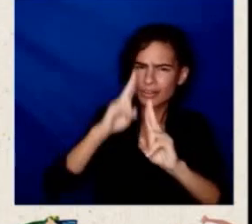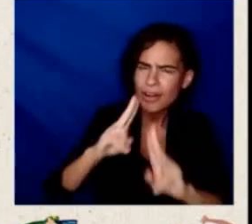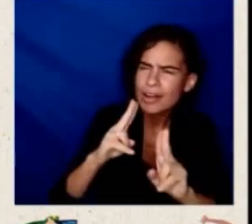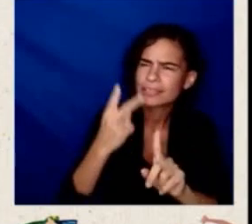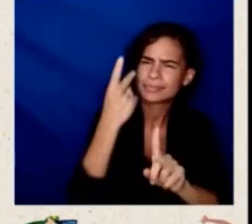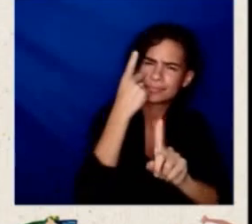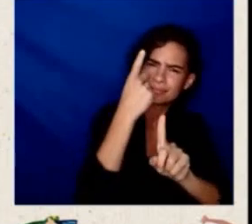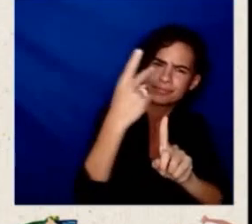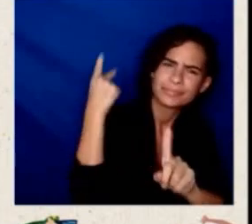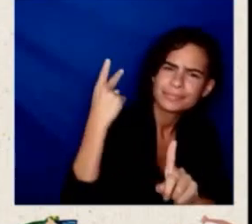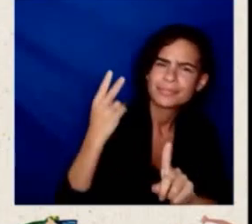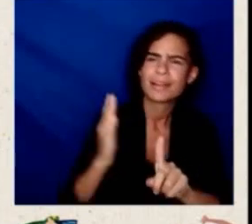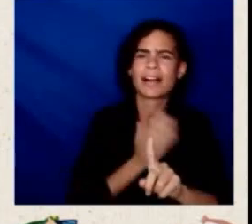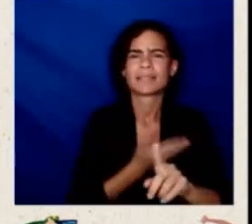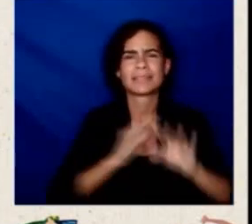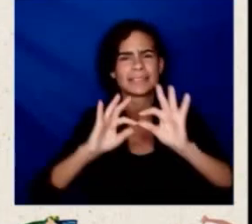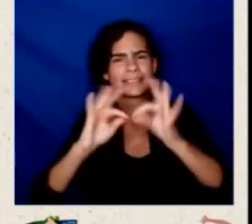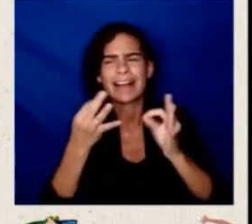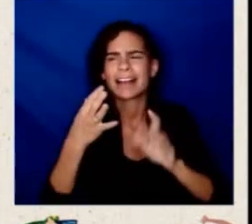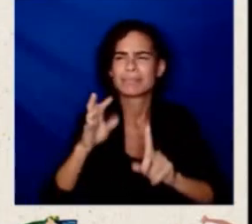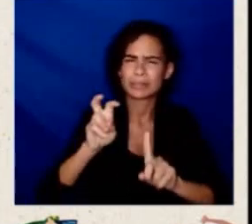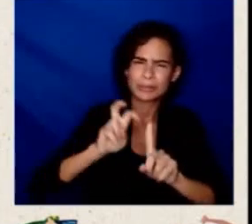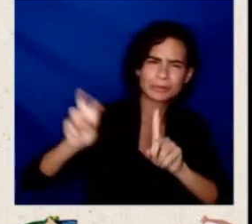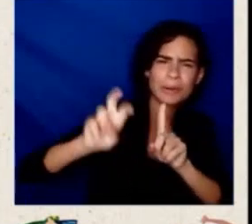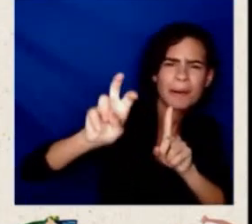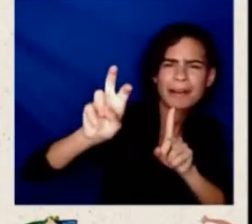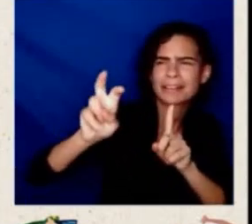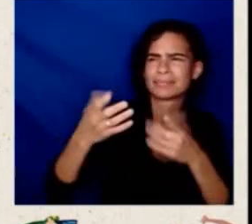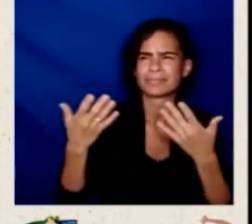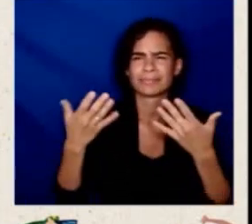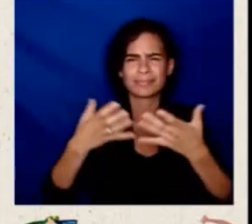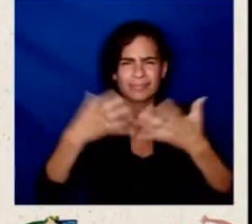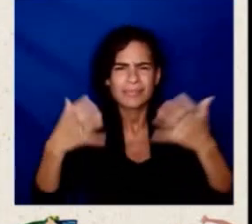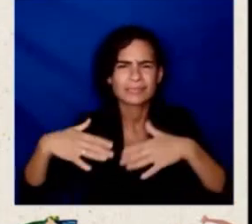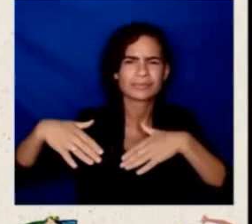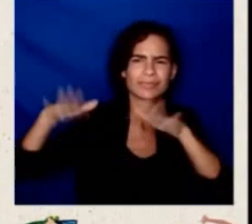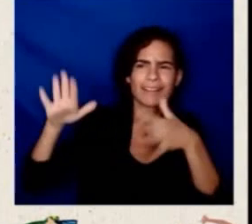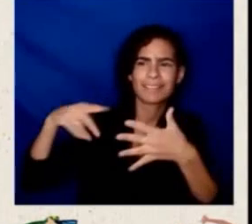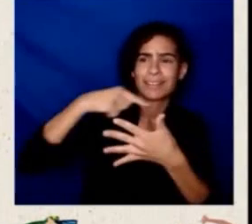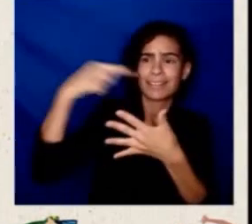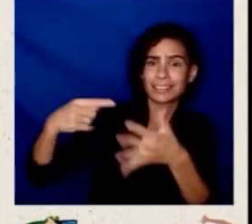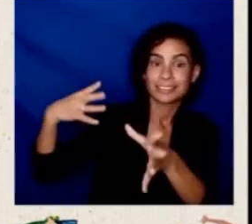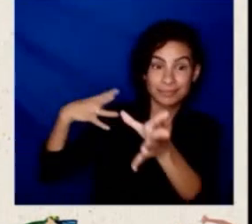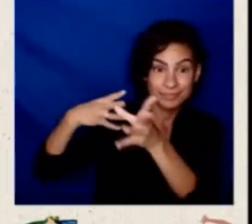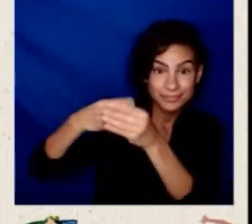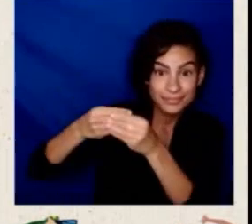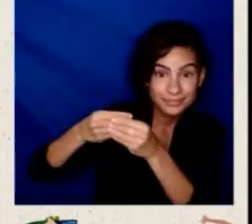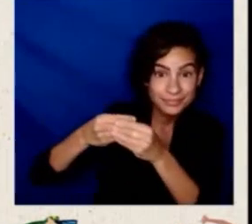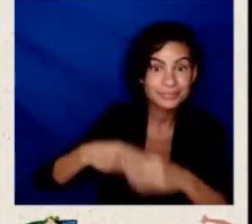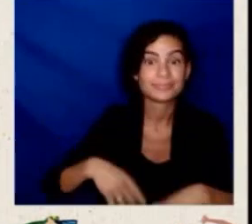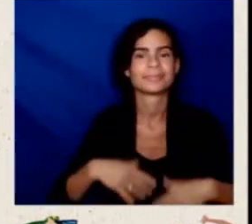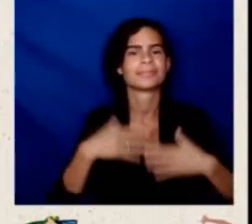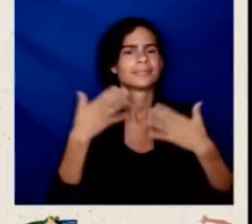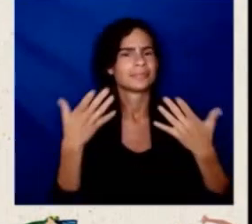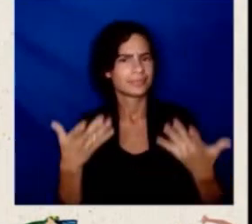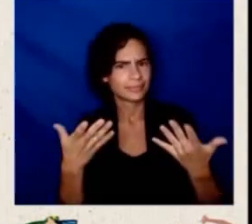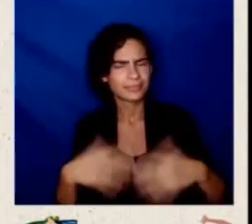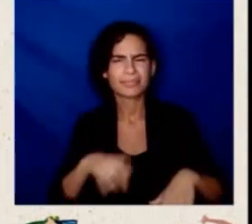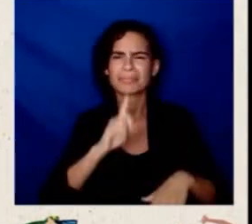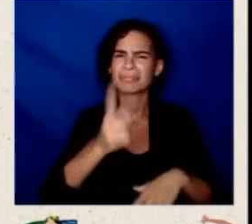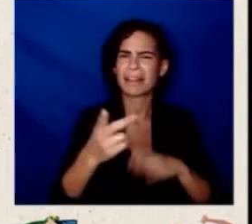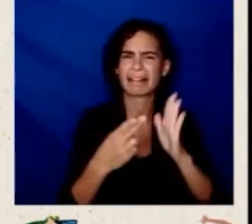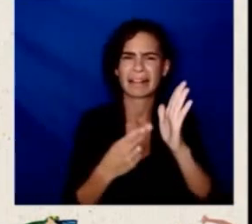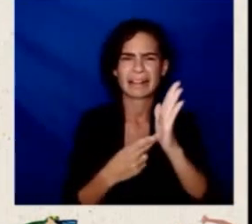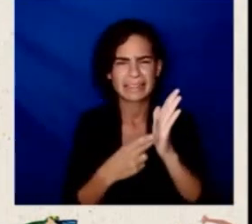that they've made. But it's not all about a celebration. Let's be honest with each other. Hispanics have been through a lot during this